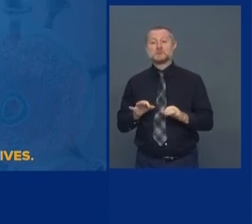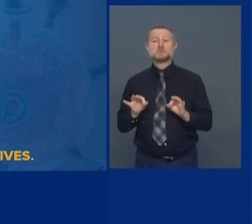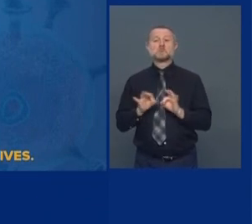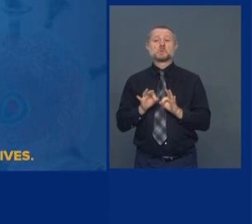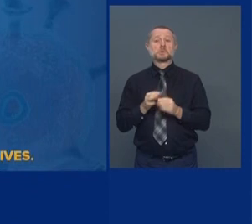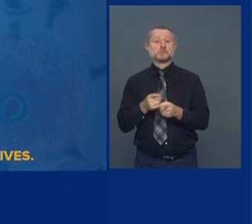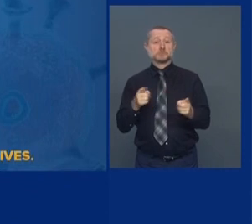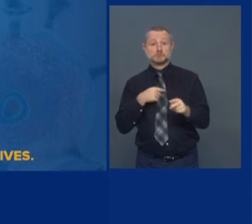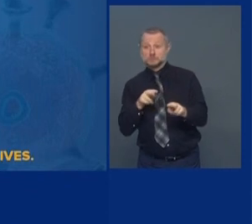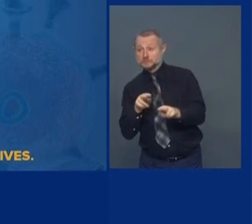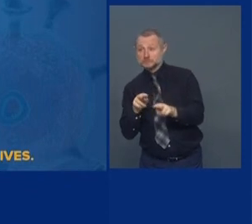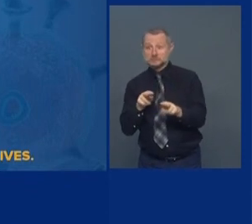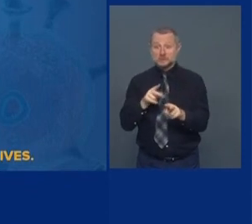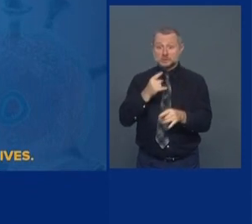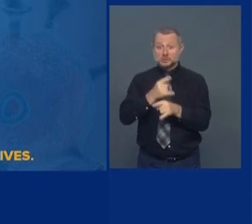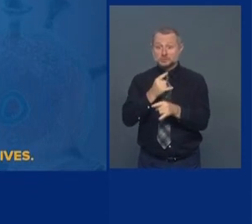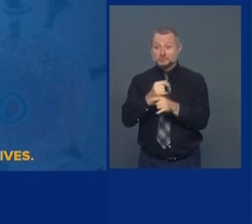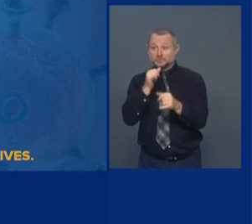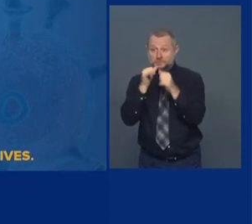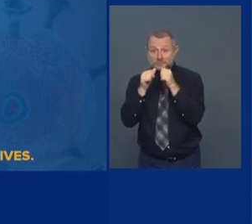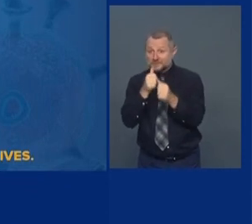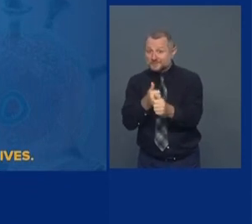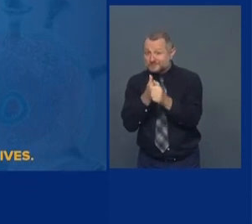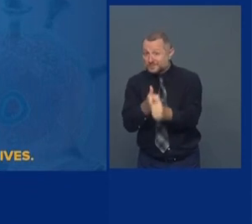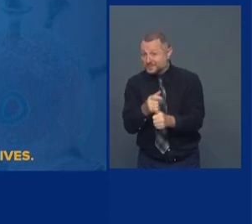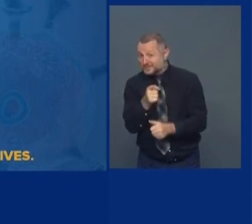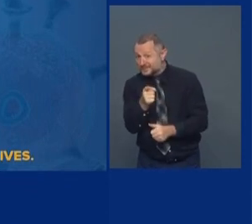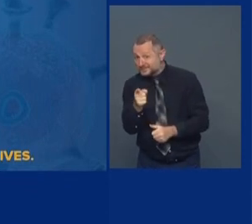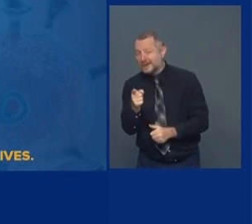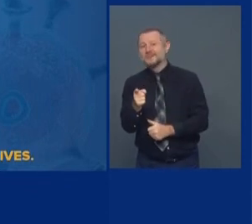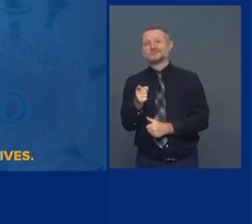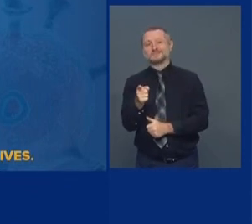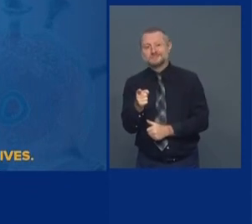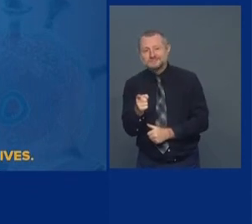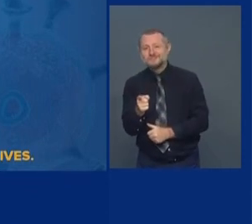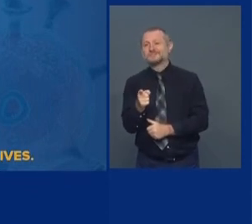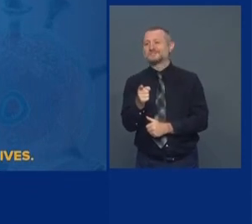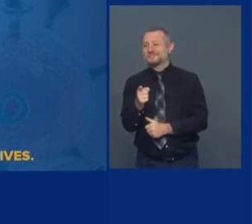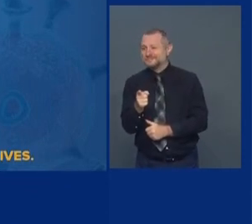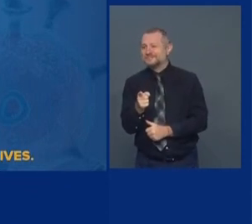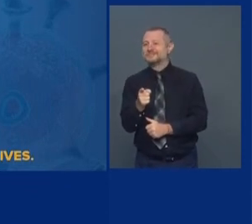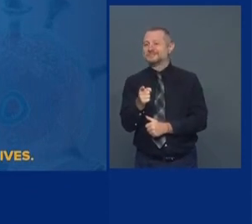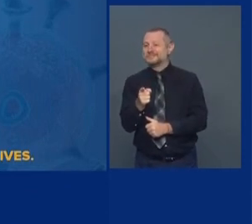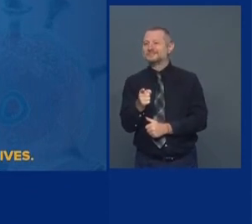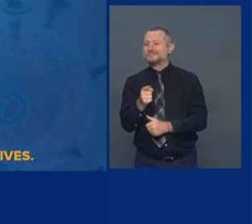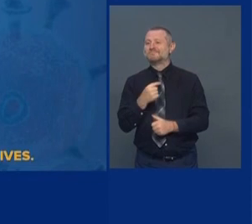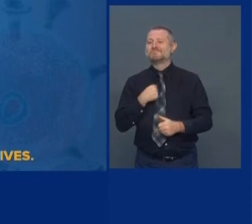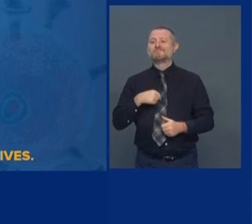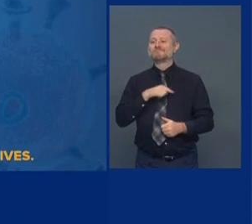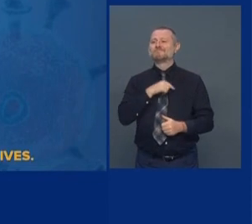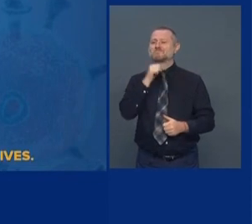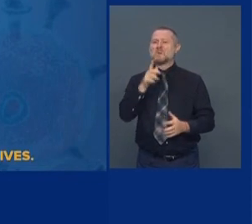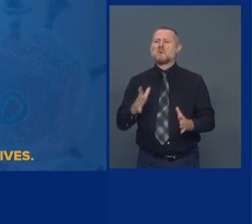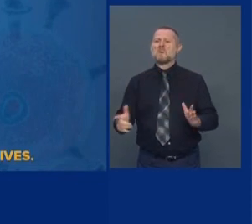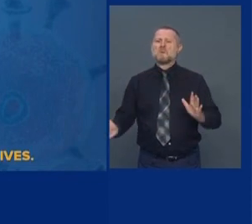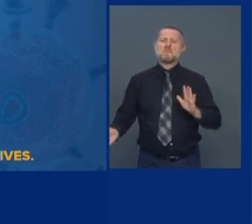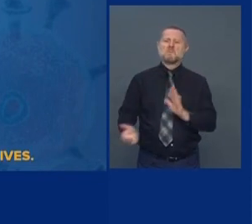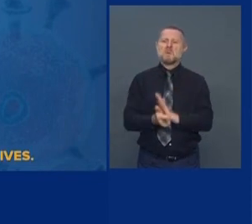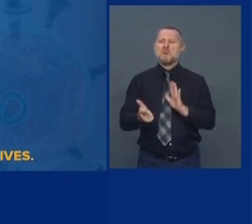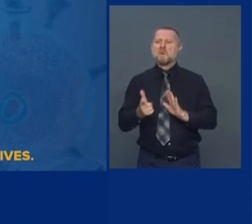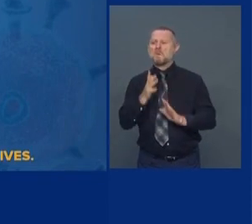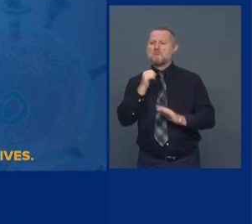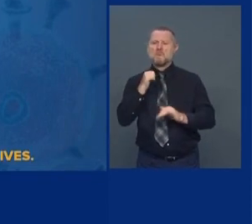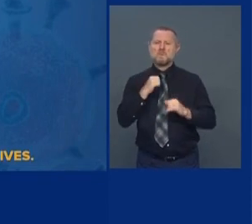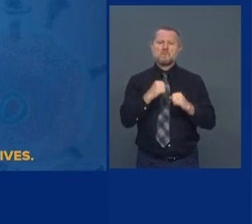That means noncompliance in bars. We're not barring noncompliance. We want